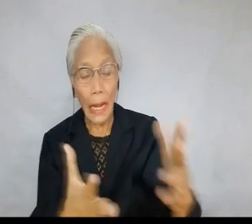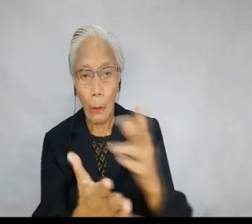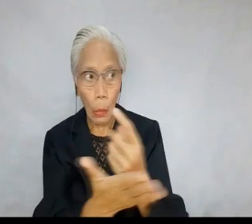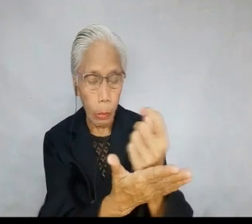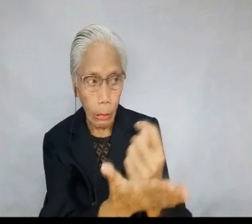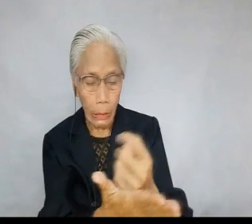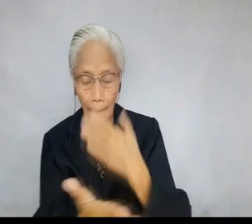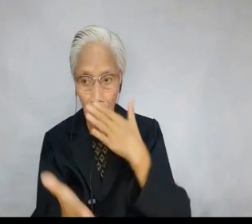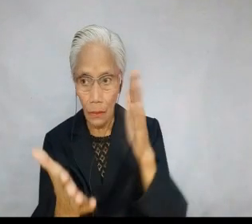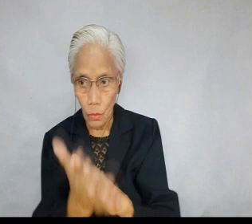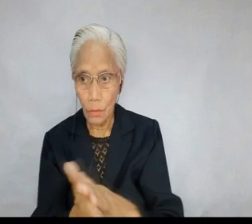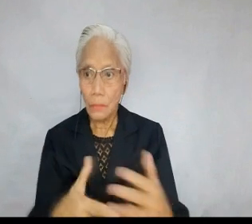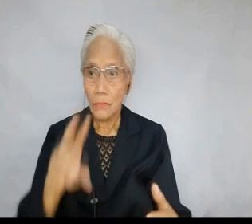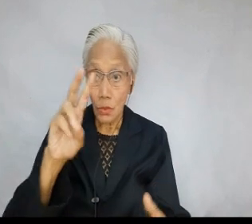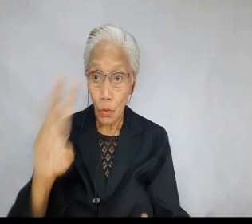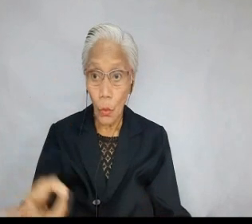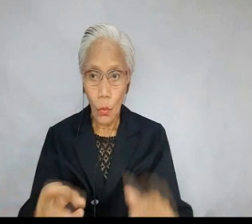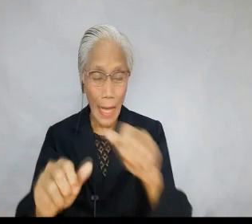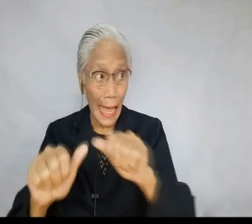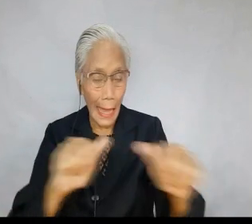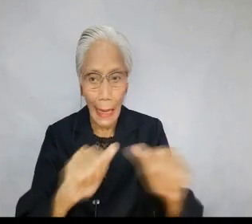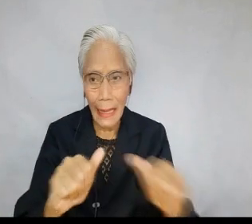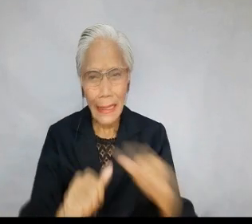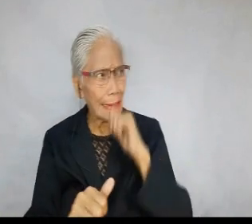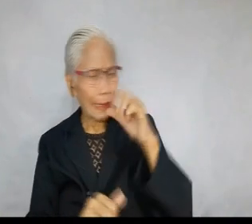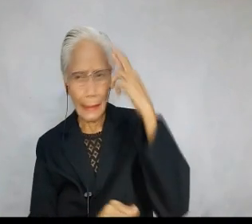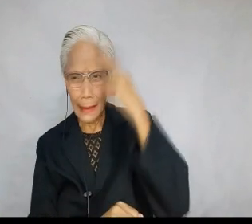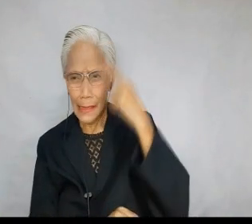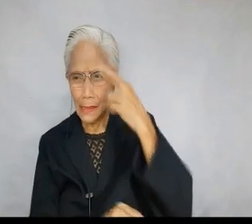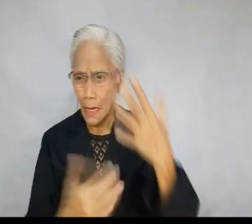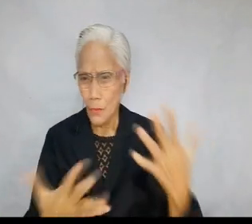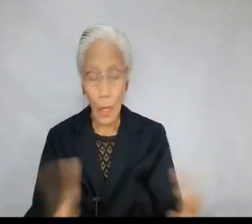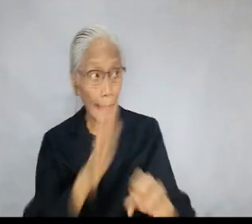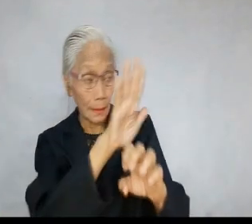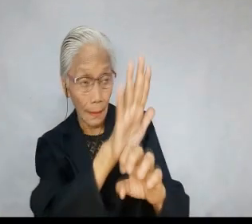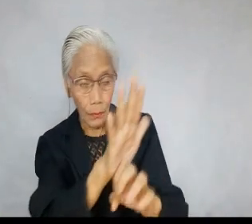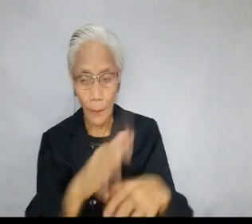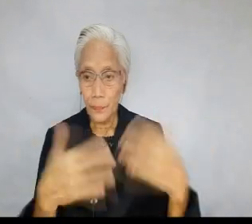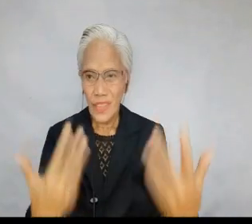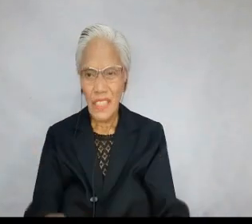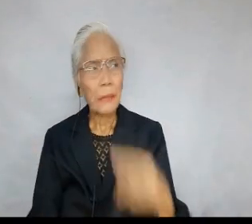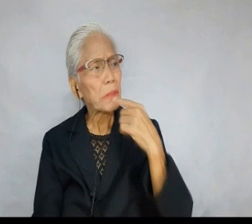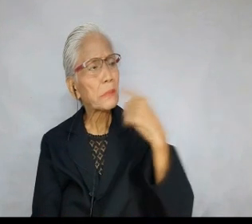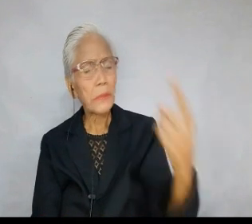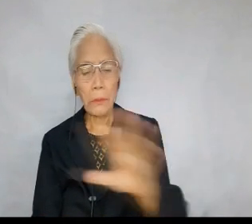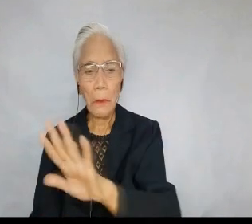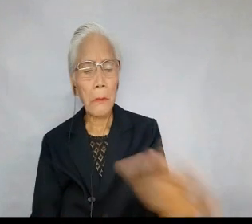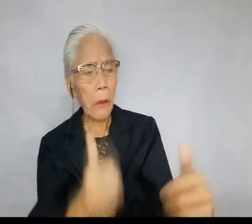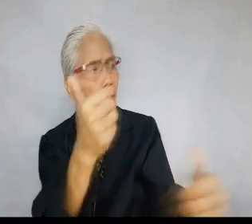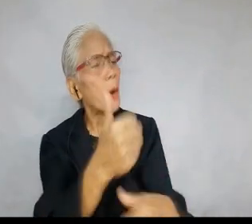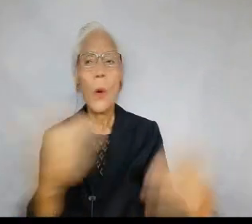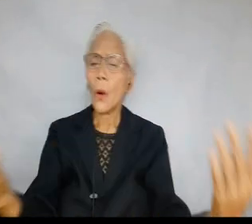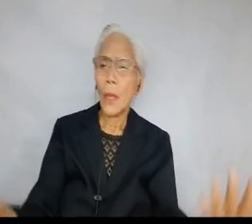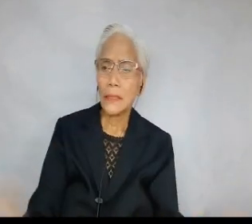9. They were mistreated and killed. 9. Acting irrationally to prove authority. 10. See King Rehoboam